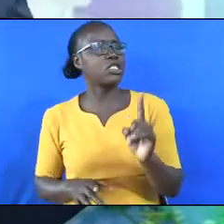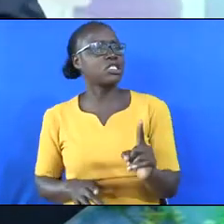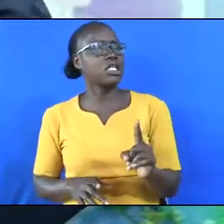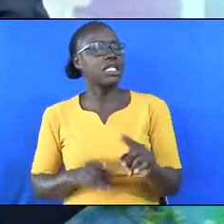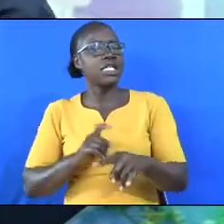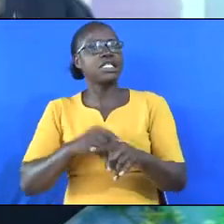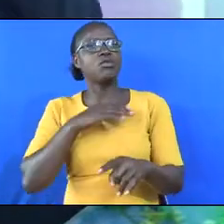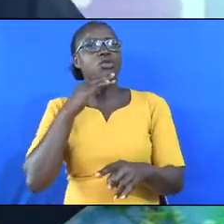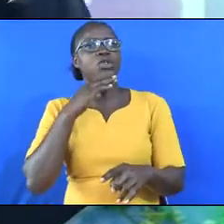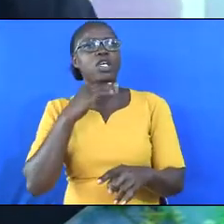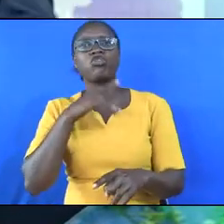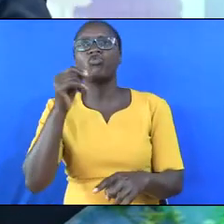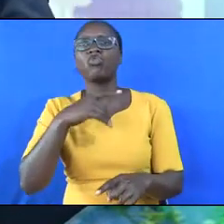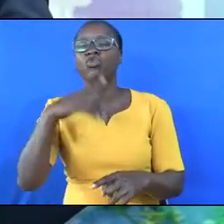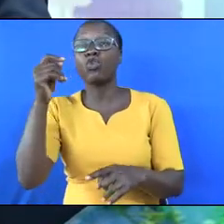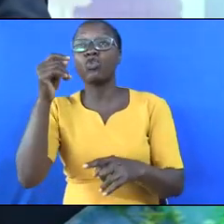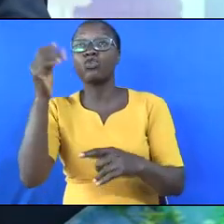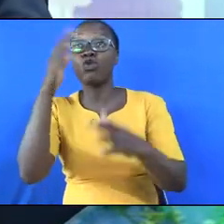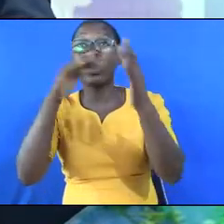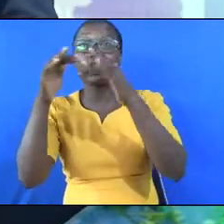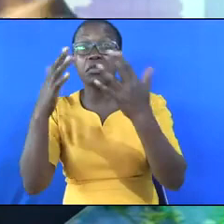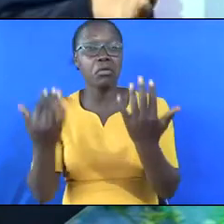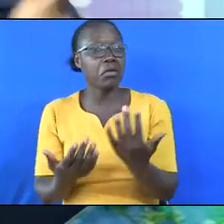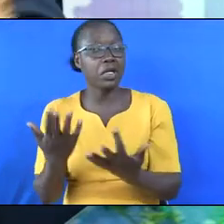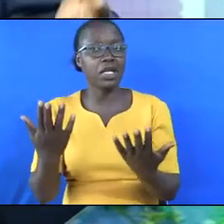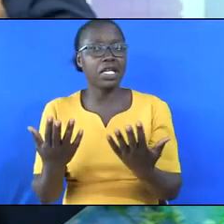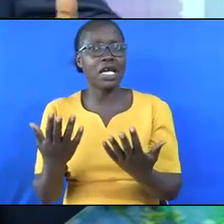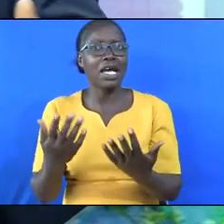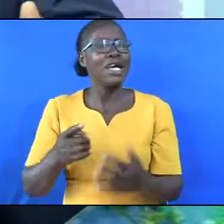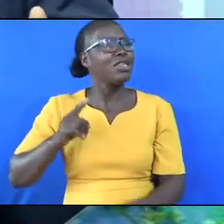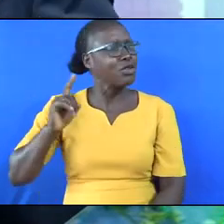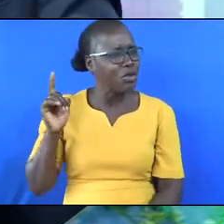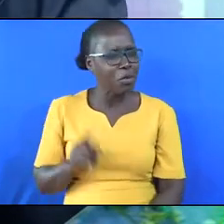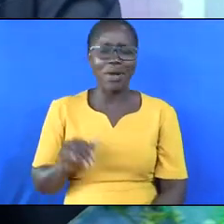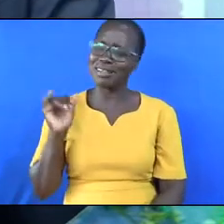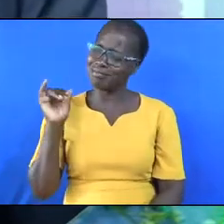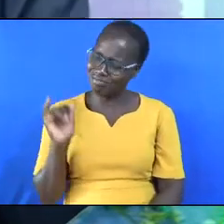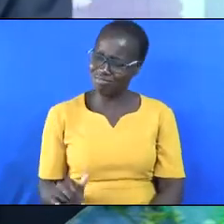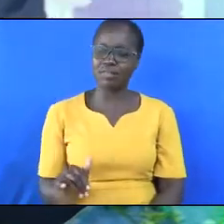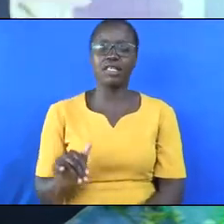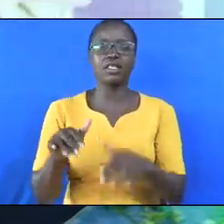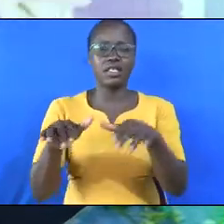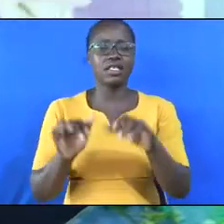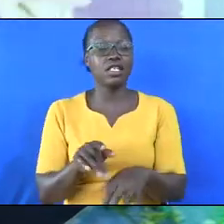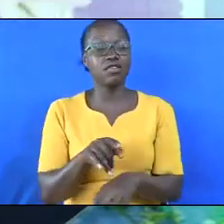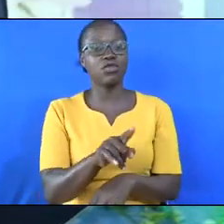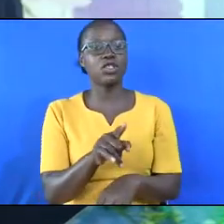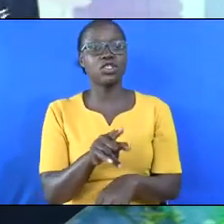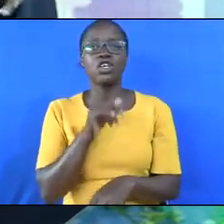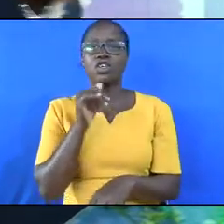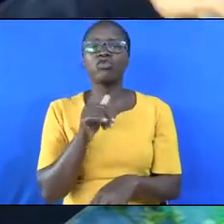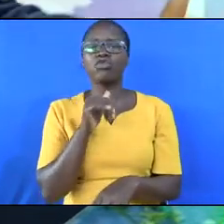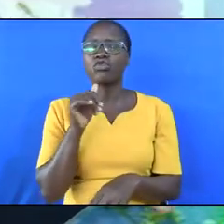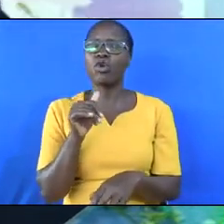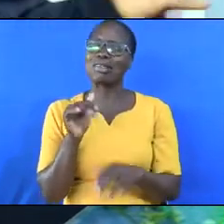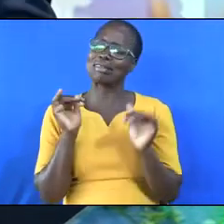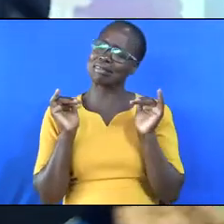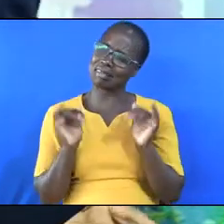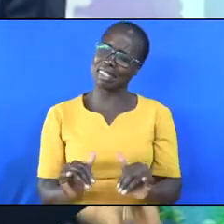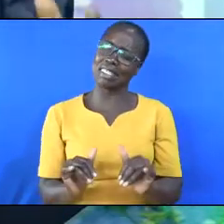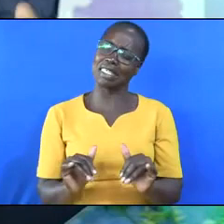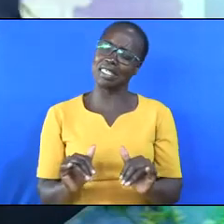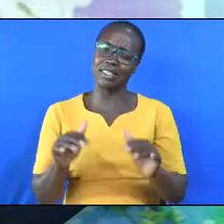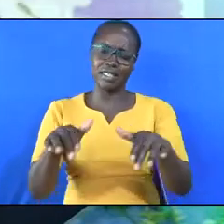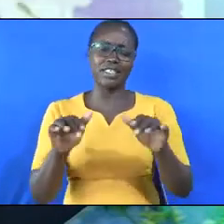When you die, you don't go to heaven. You have to mark time in the grave. So instead of going to mark time in the grave,